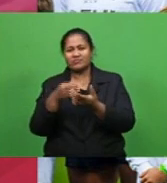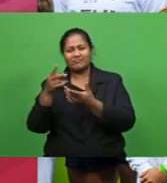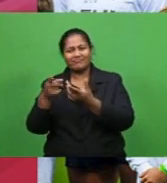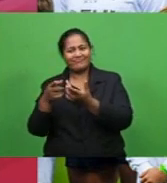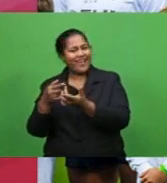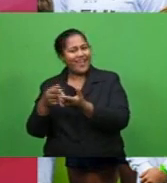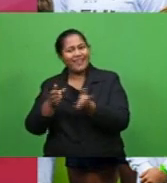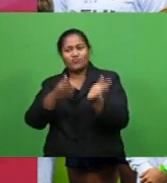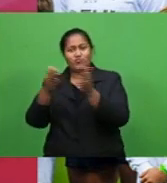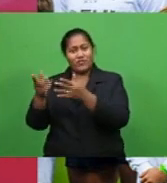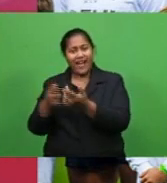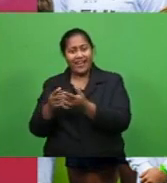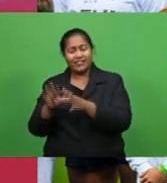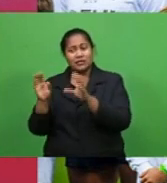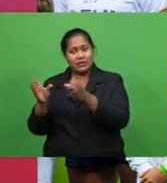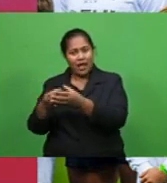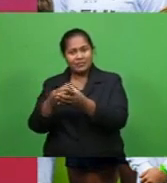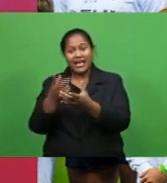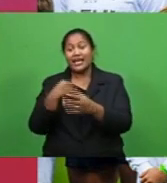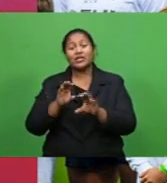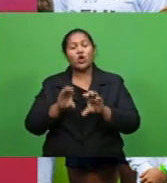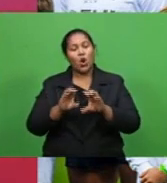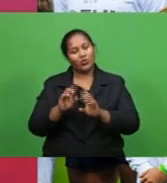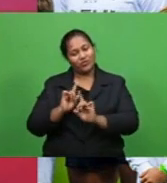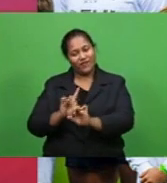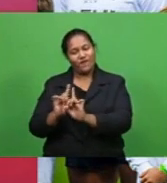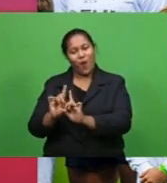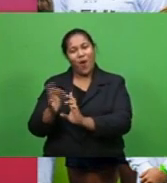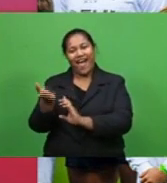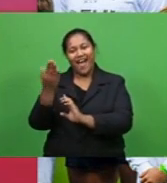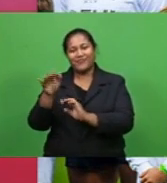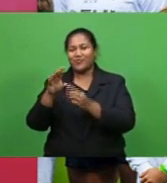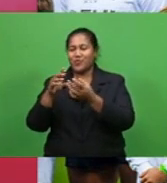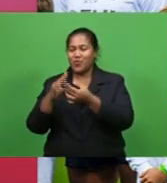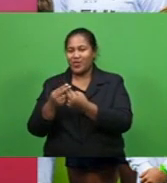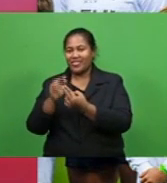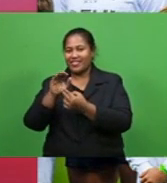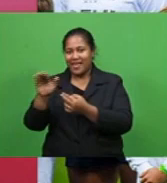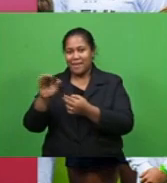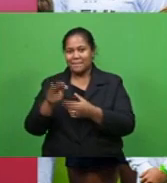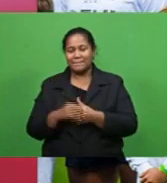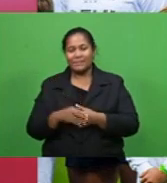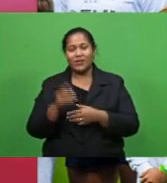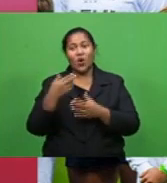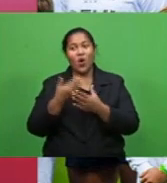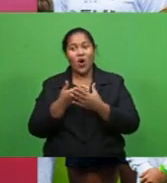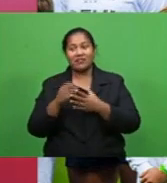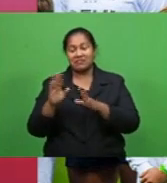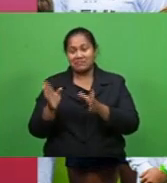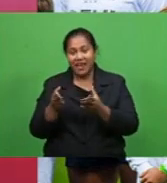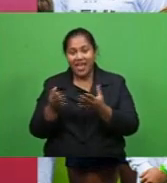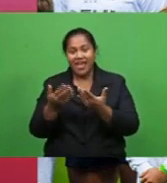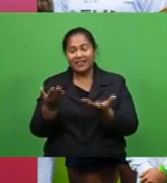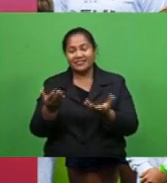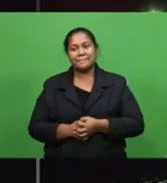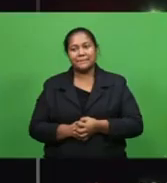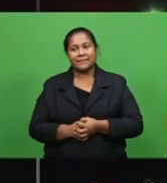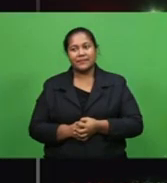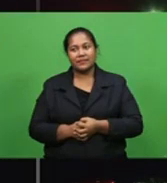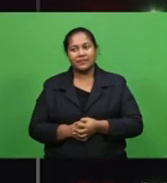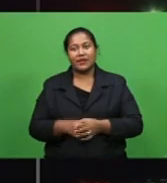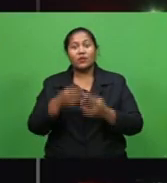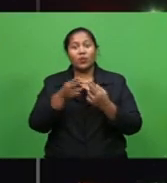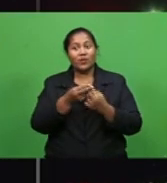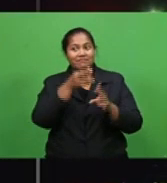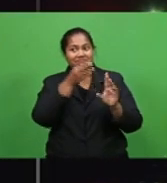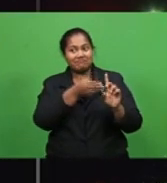is the one that's following up on all those and keeping tabs on my players and players players with